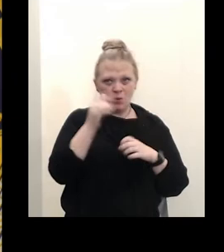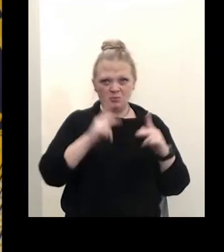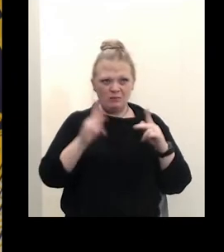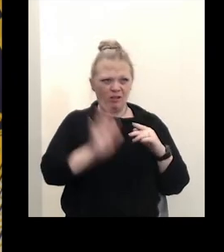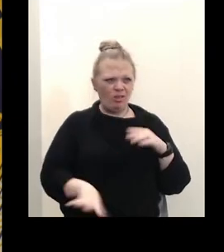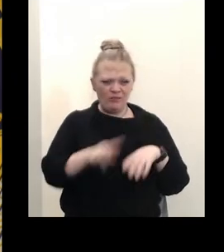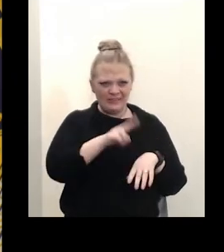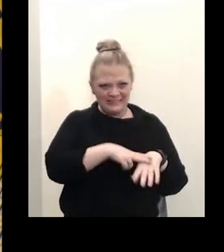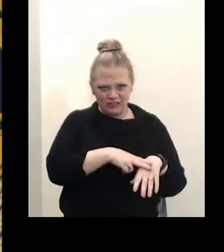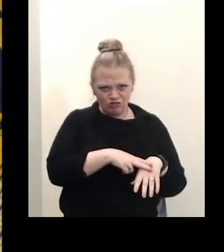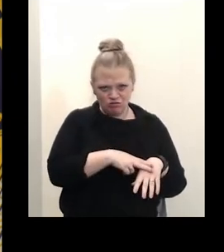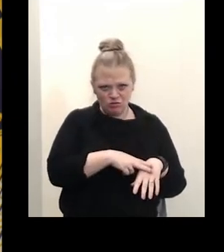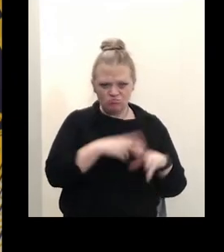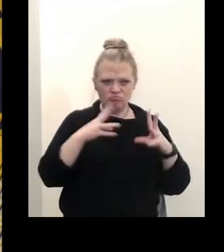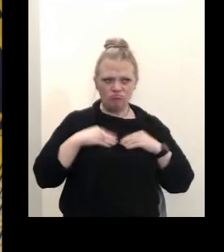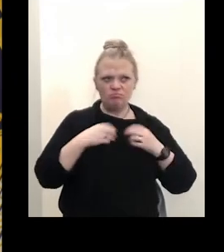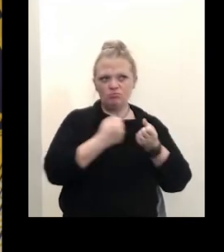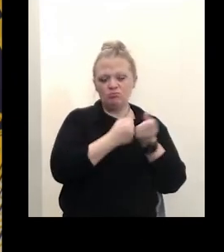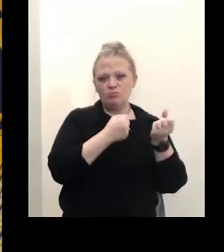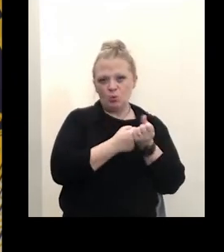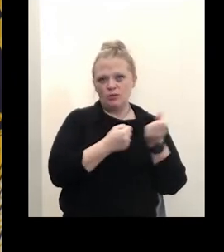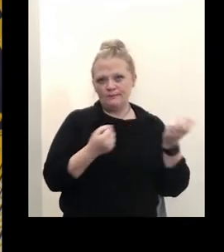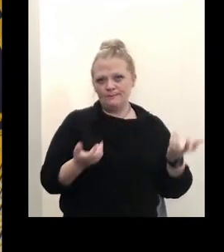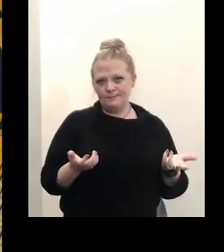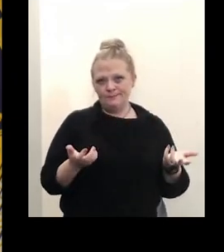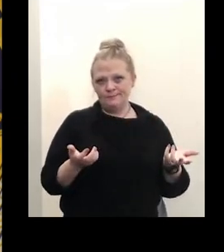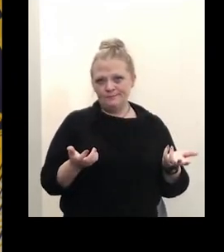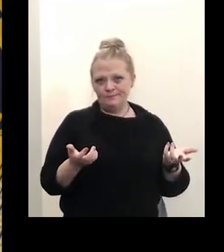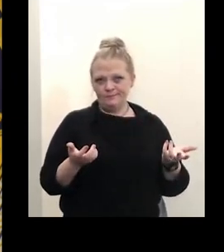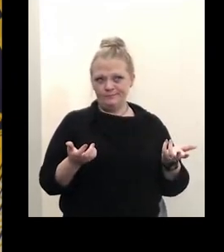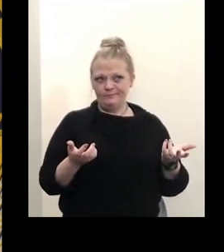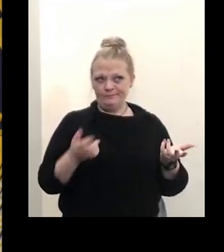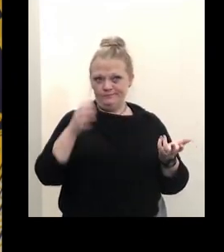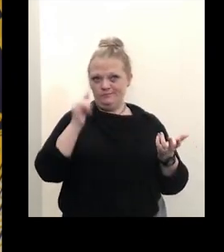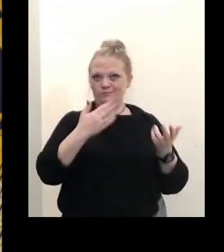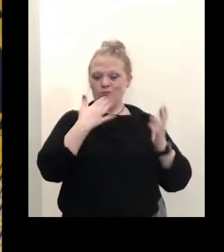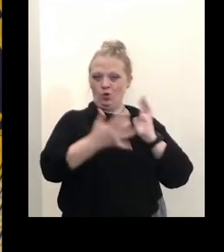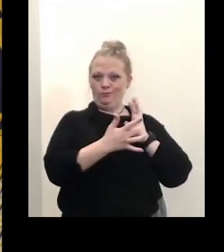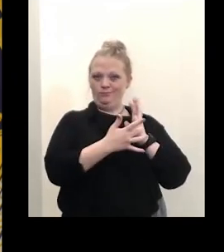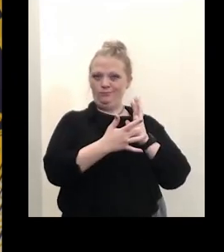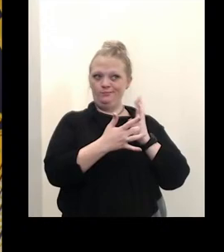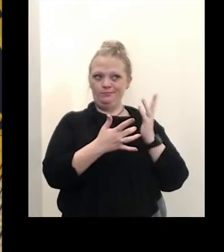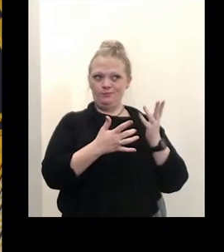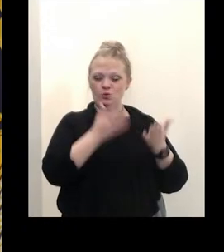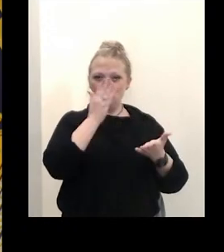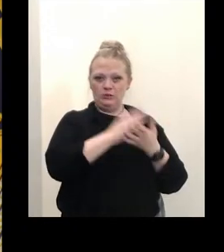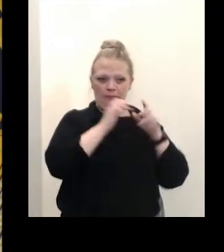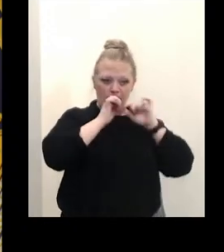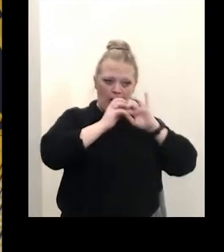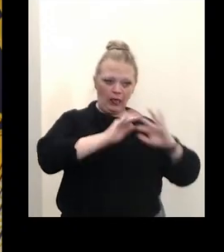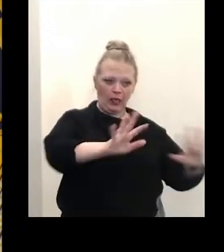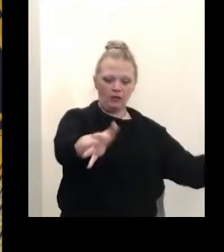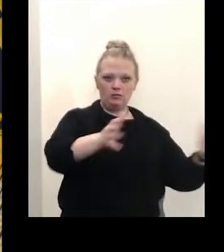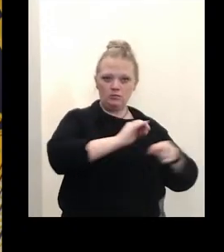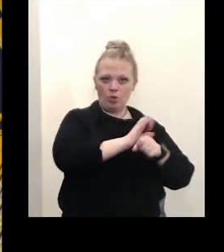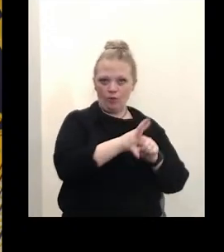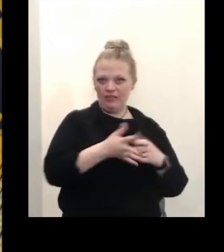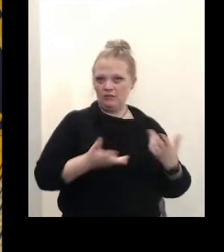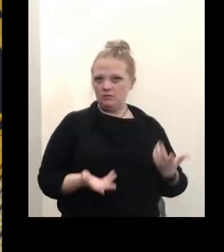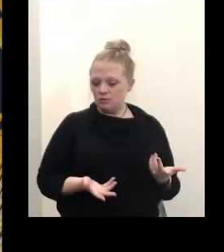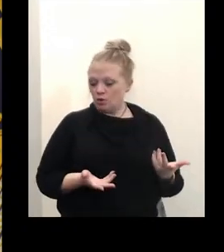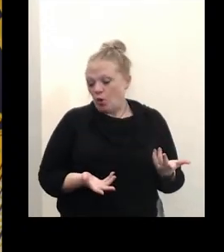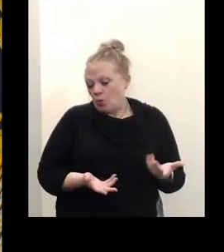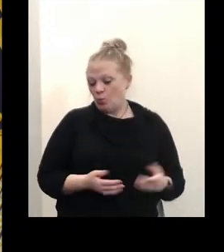support this as an a a measure to prevent the further transmission of covet 19. so